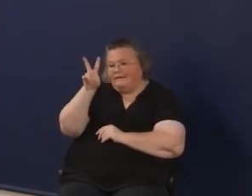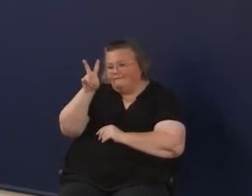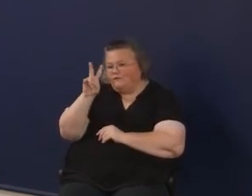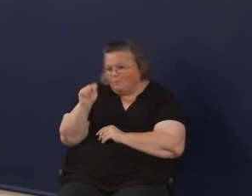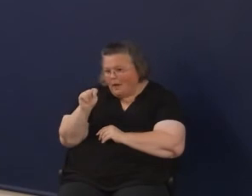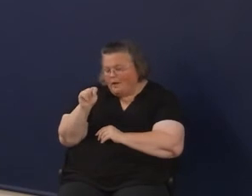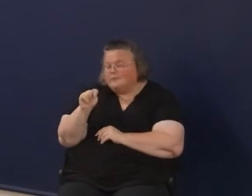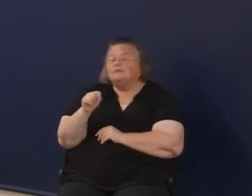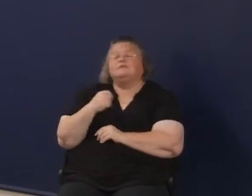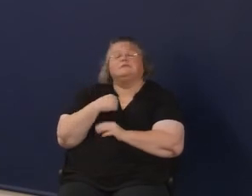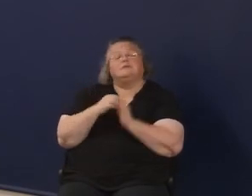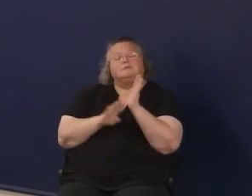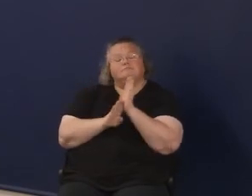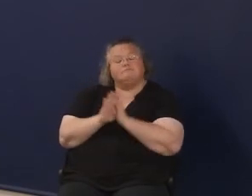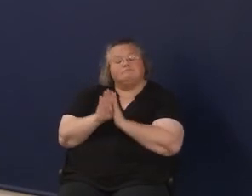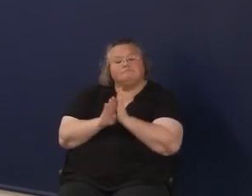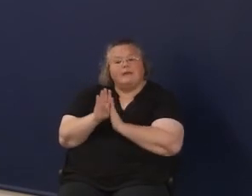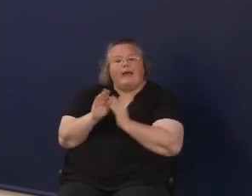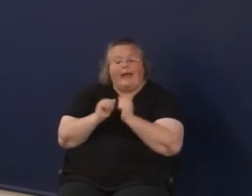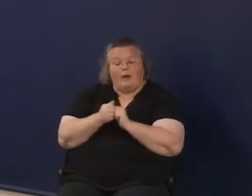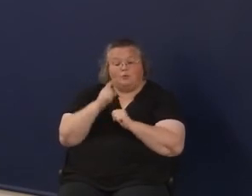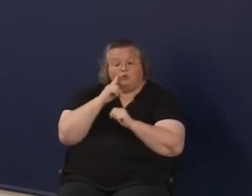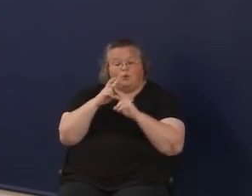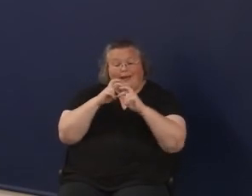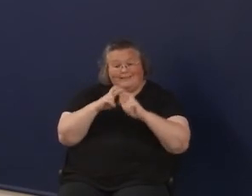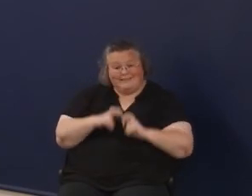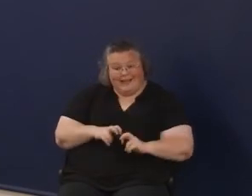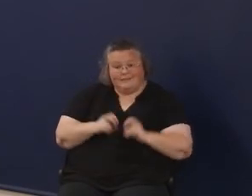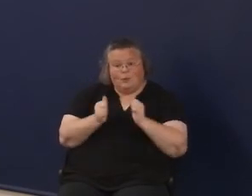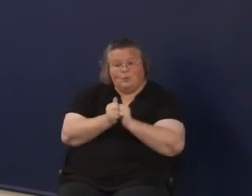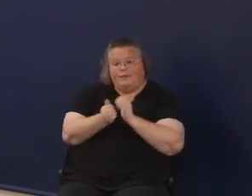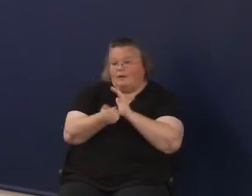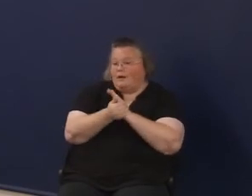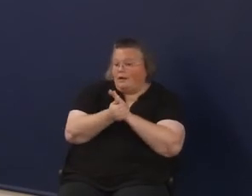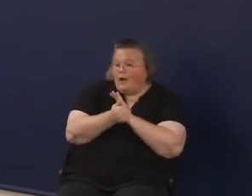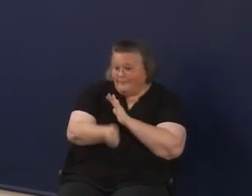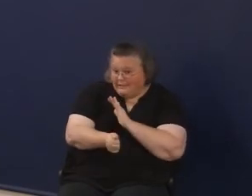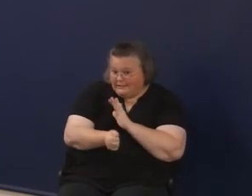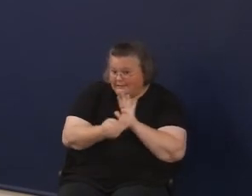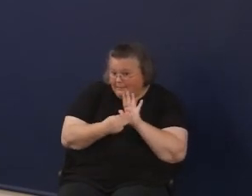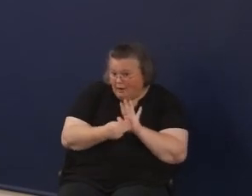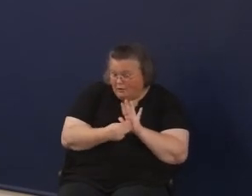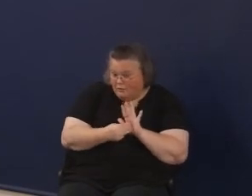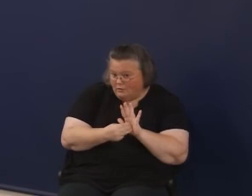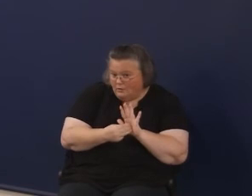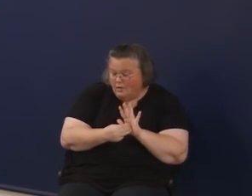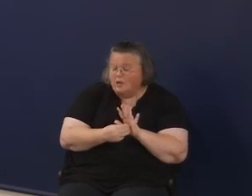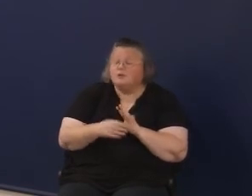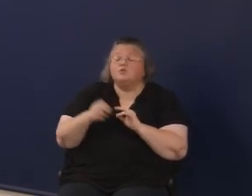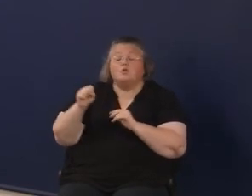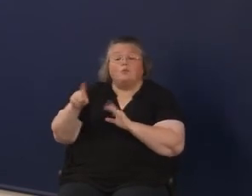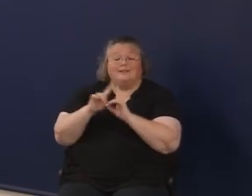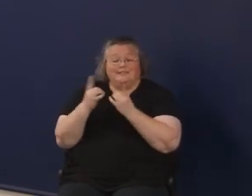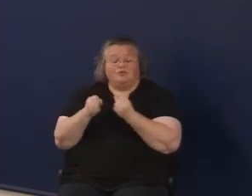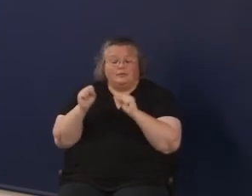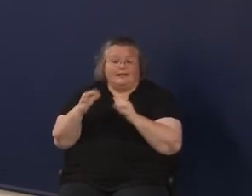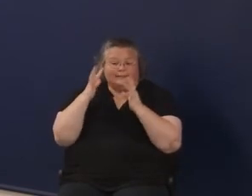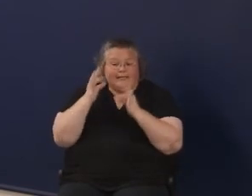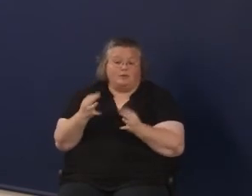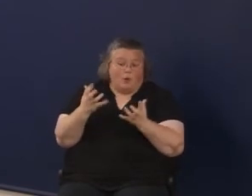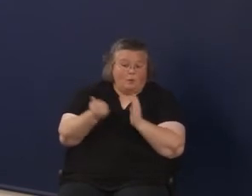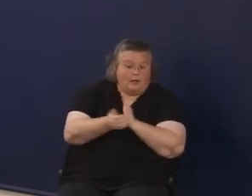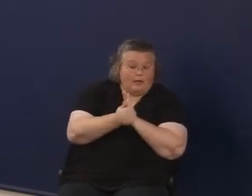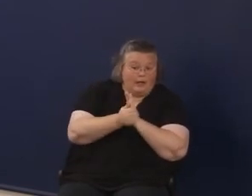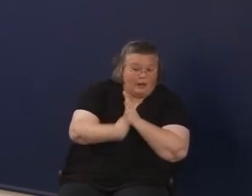created a way to be assessed in a competency model. And districts then can have a choice. Do I want to be a competency